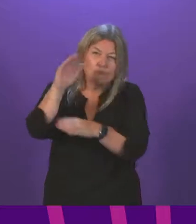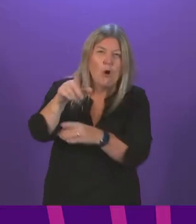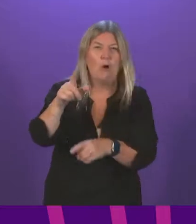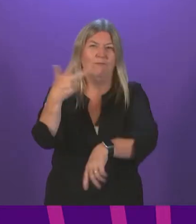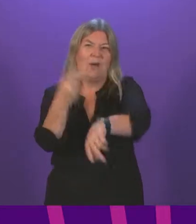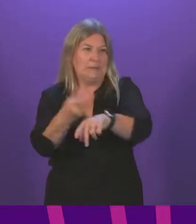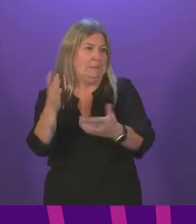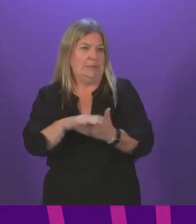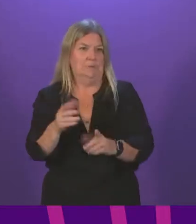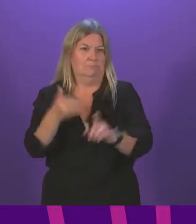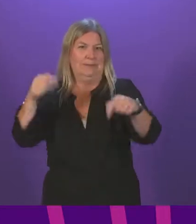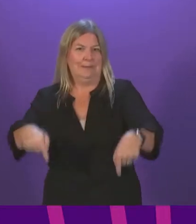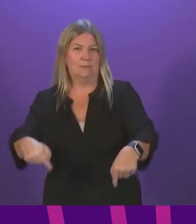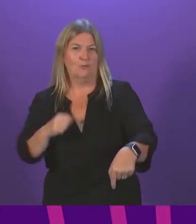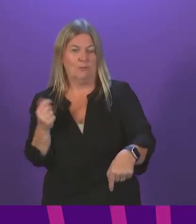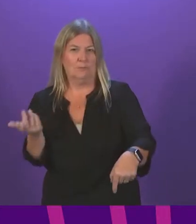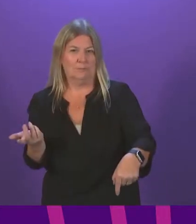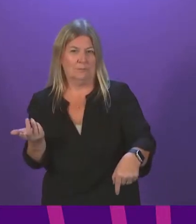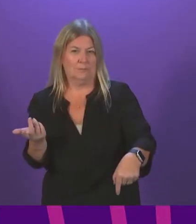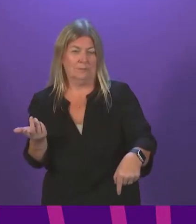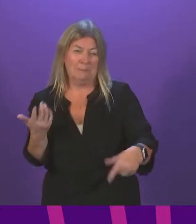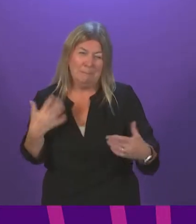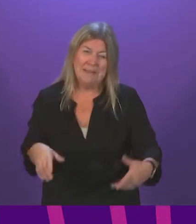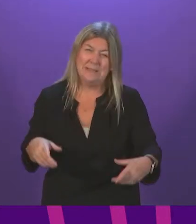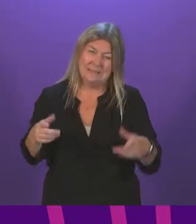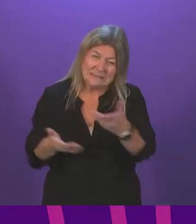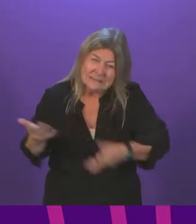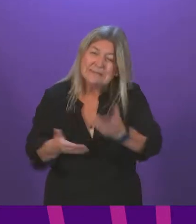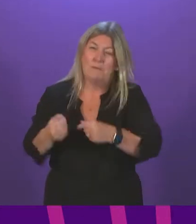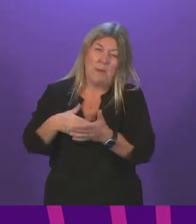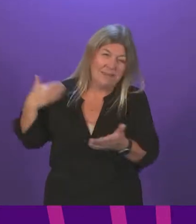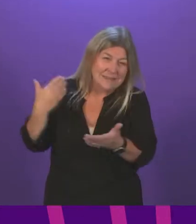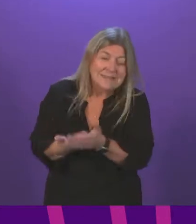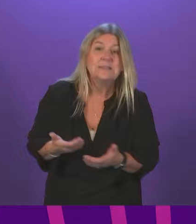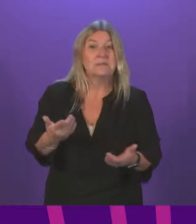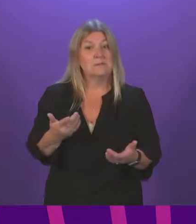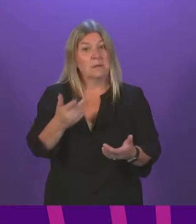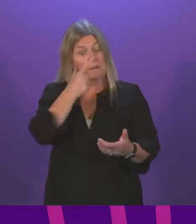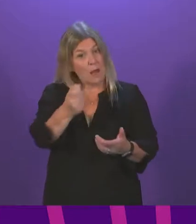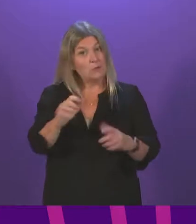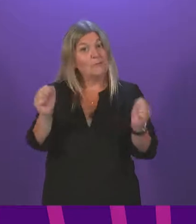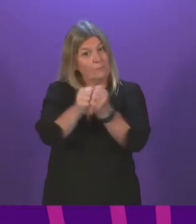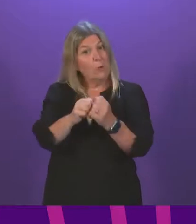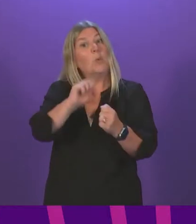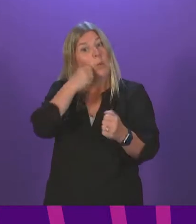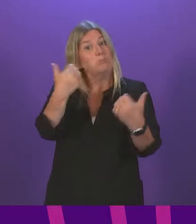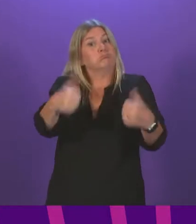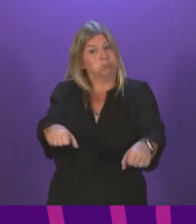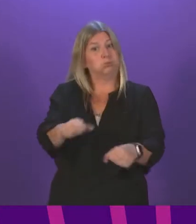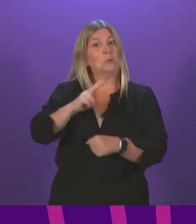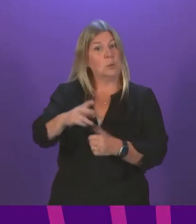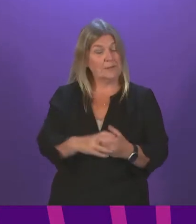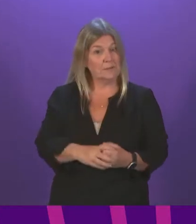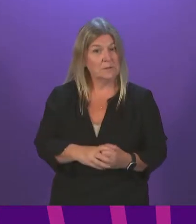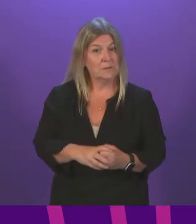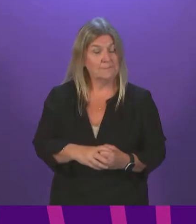months and has not been fixed. Can the Cabinet Secretary confirm to this Chamber that it will be fixed in the next two weeks? Cabinet Secretary.